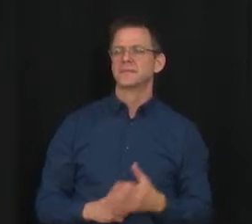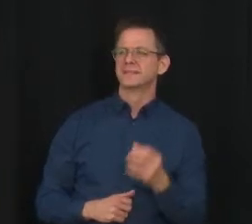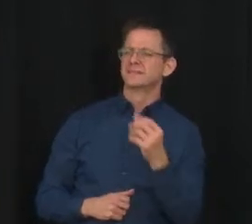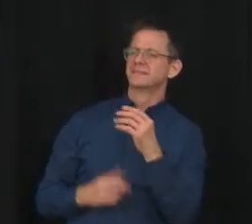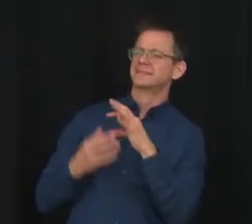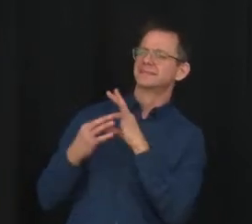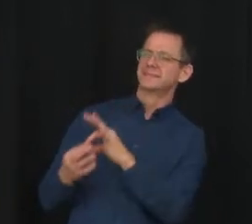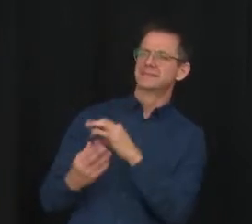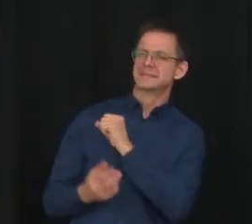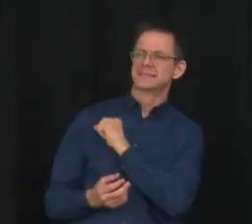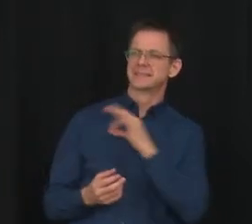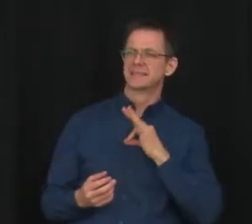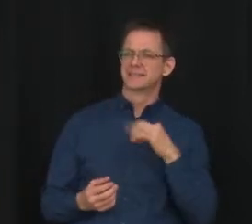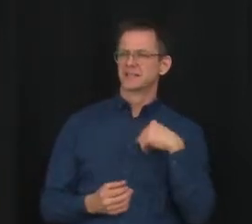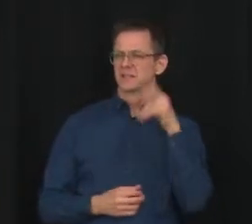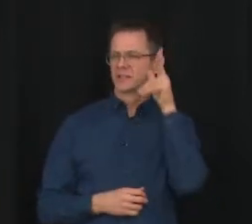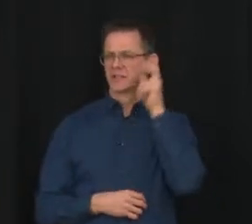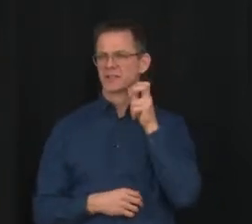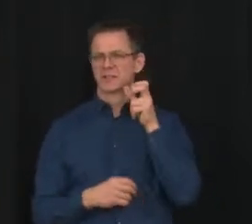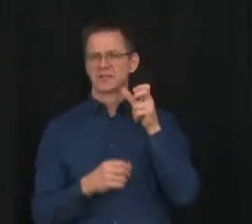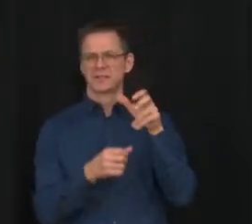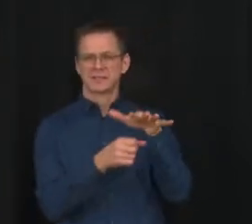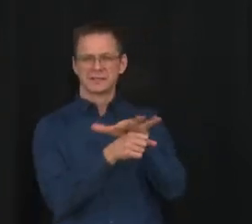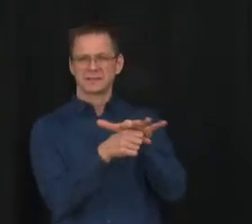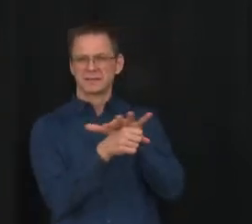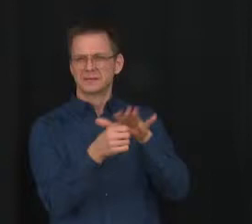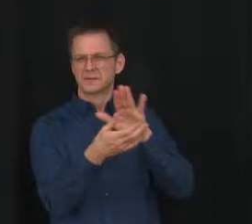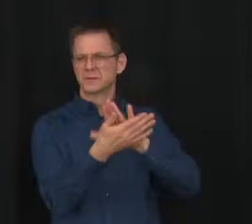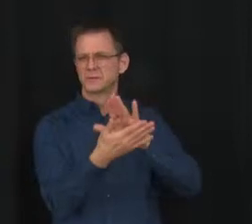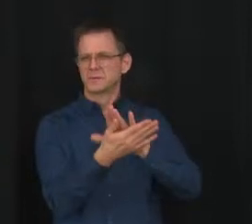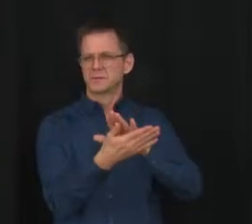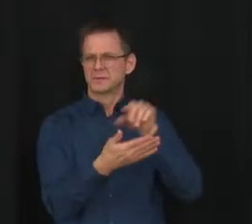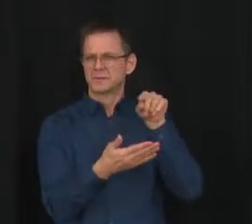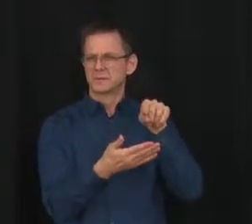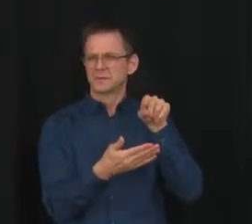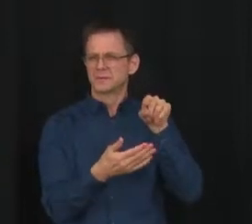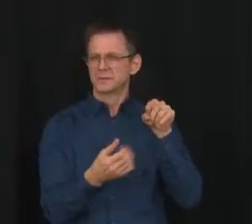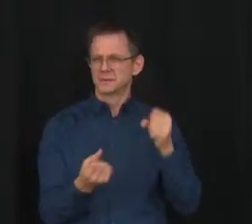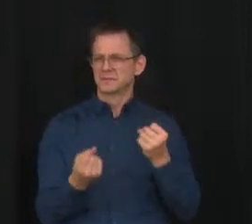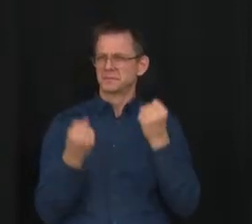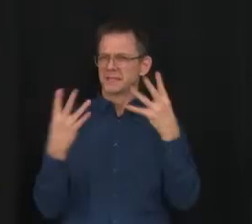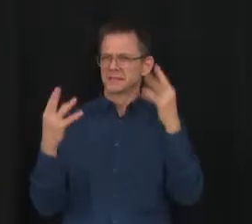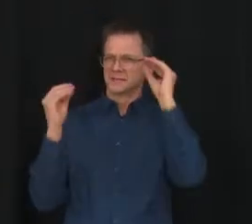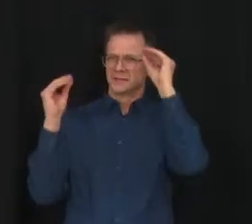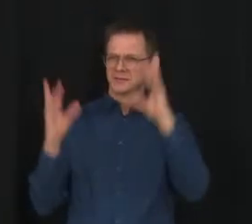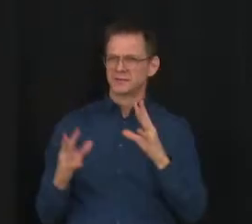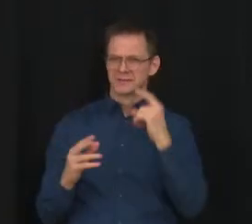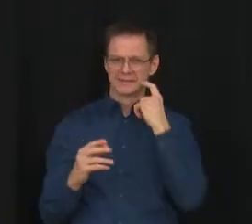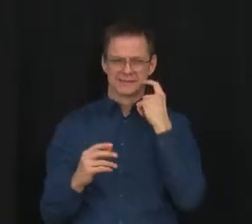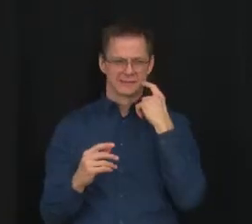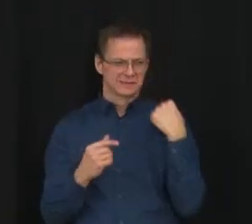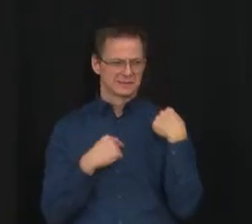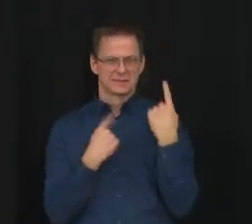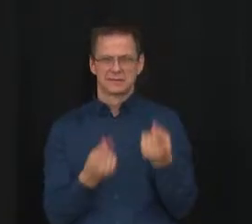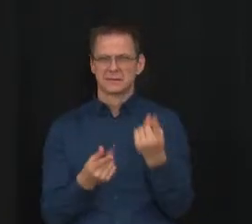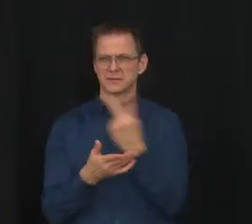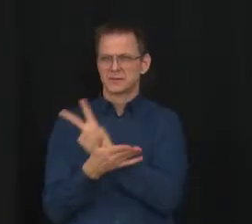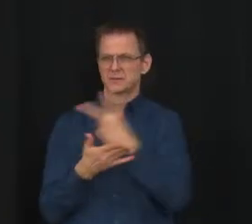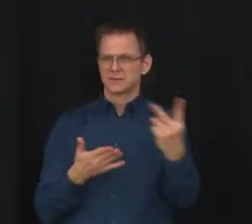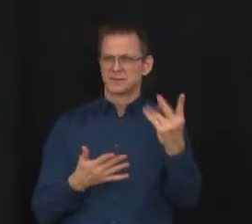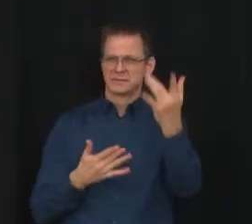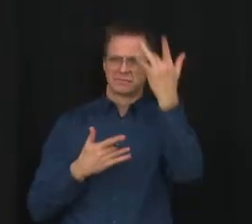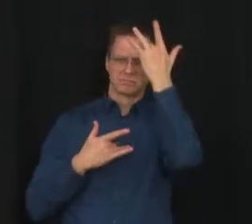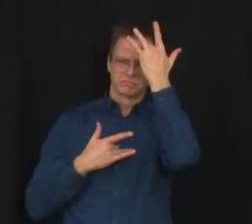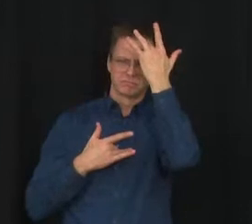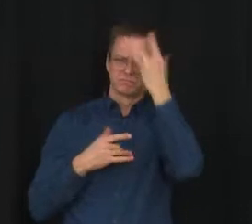the number of teachers with COVID-19 has increased dramatically over the winter break. Of course, we've seen Omicron transmission increased dramatically.